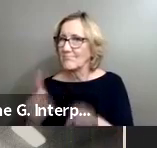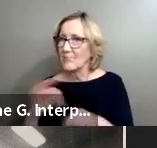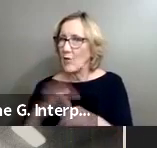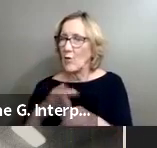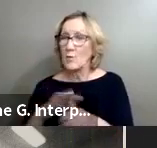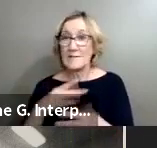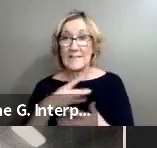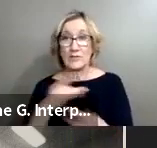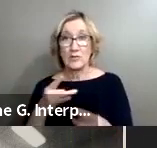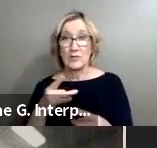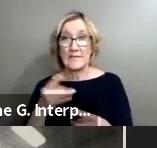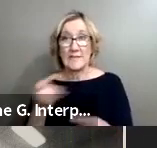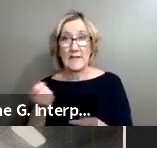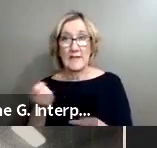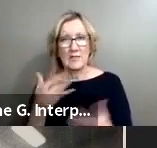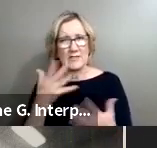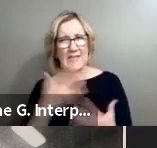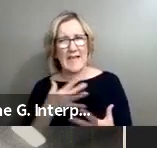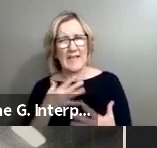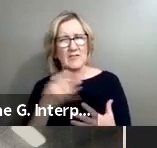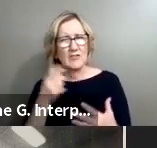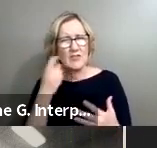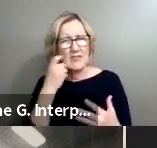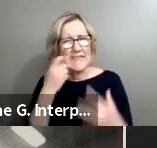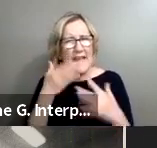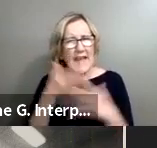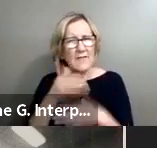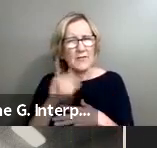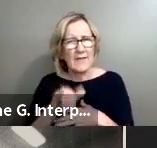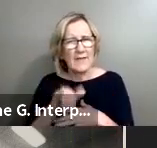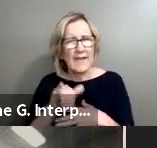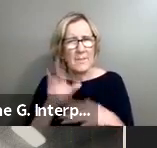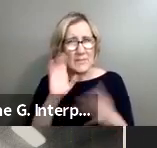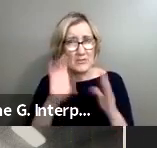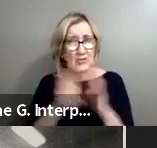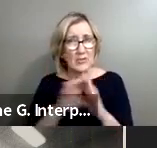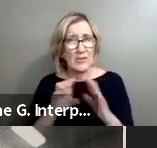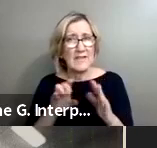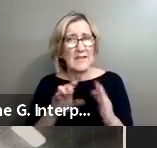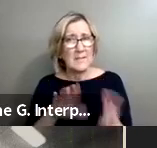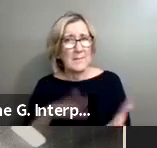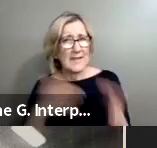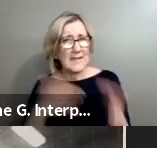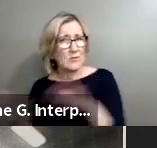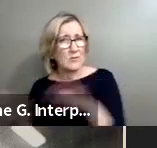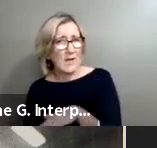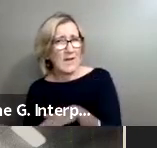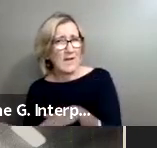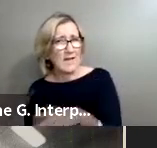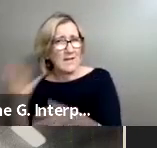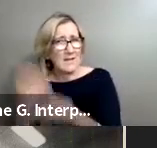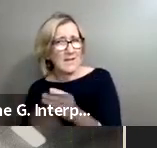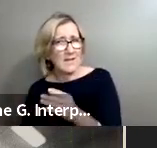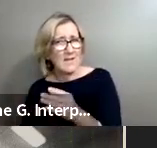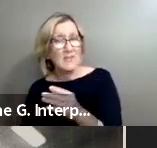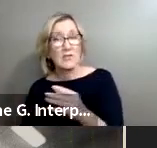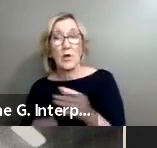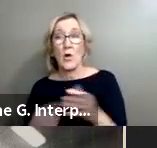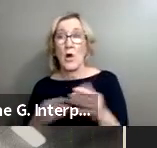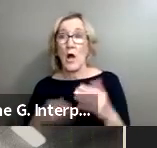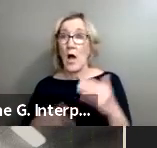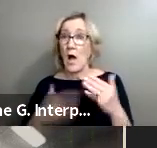is just shortly after this picture was taken, he would actually pass away. So, he, up until his very end,